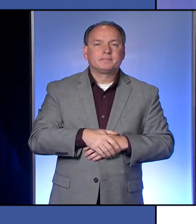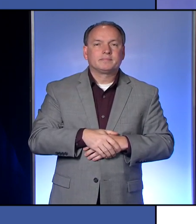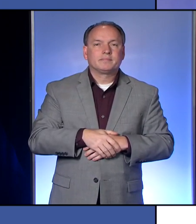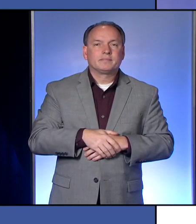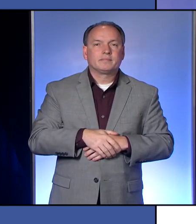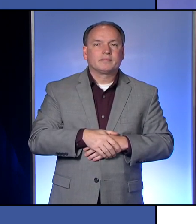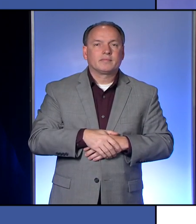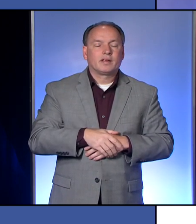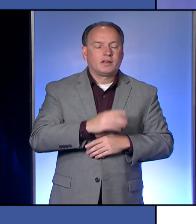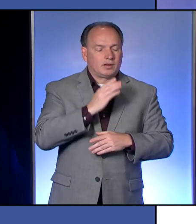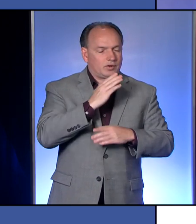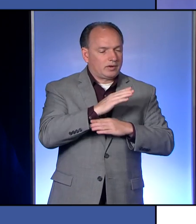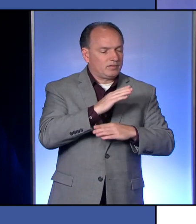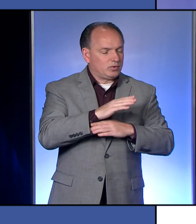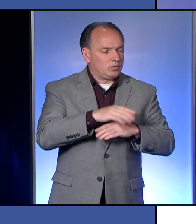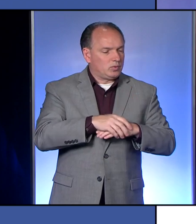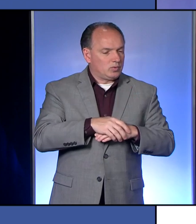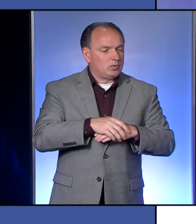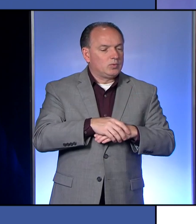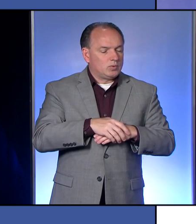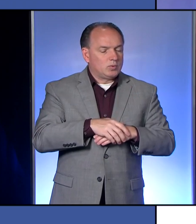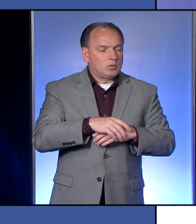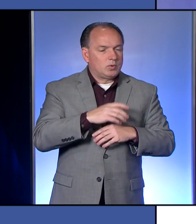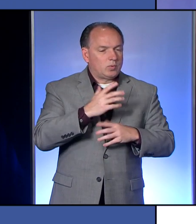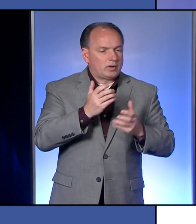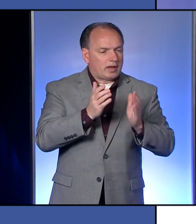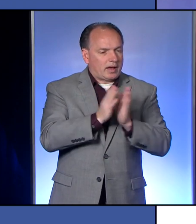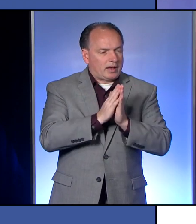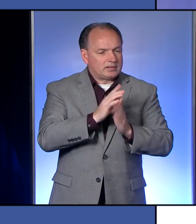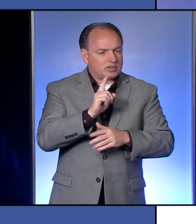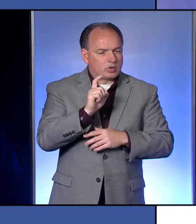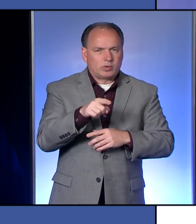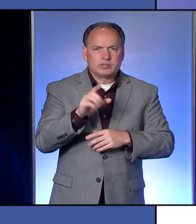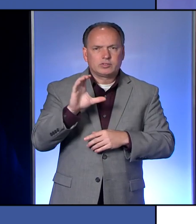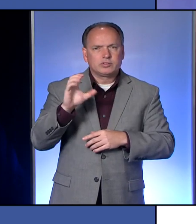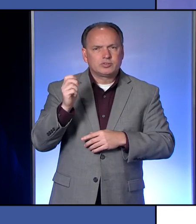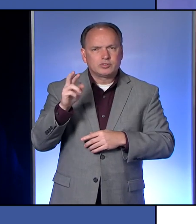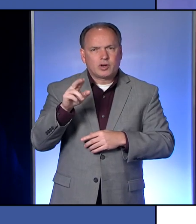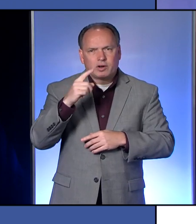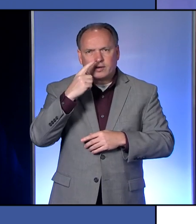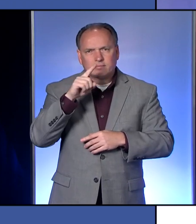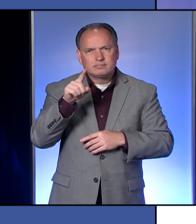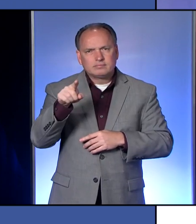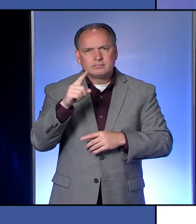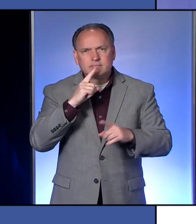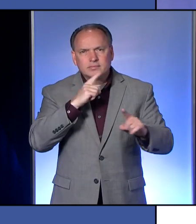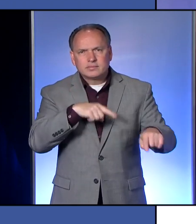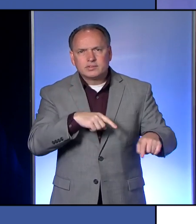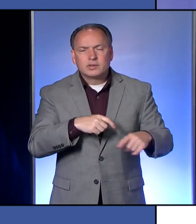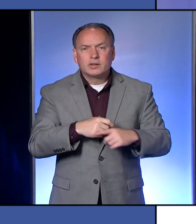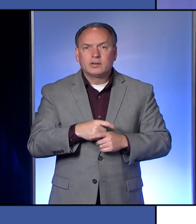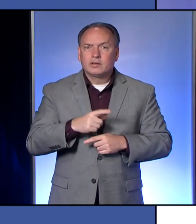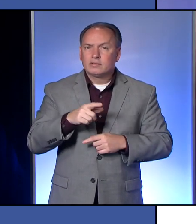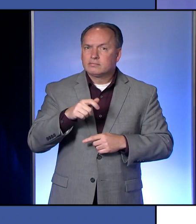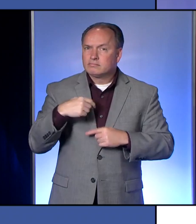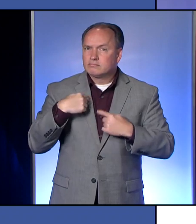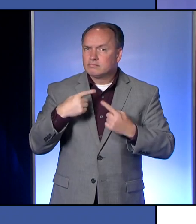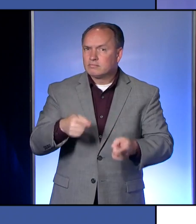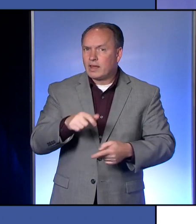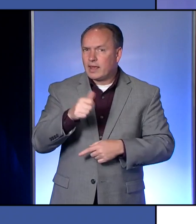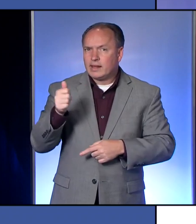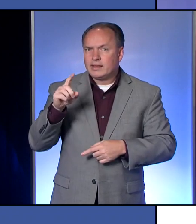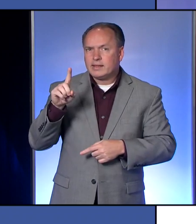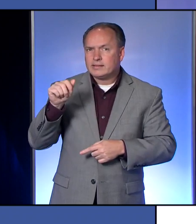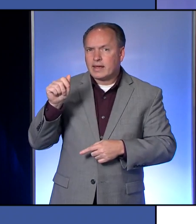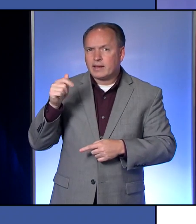Yes, good afternoon. It's Joel Natale. I'd like to ask a question of Char. Do we have any data on the hospitalization